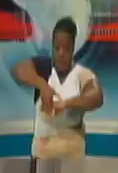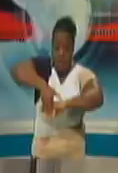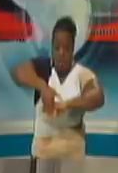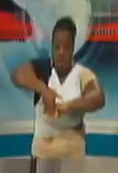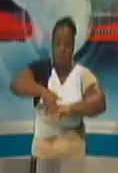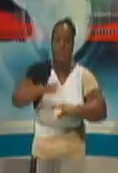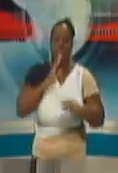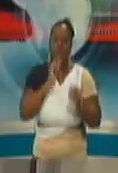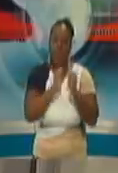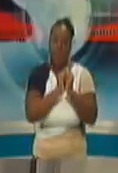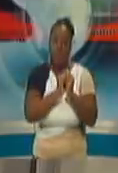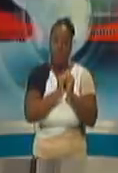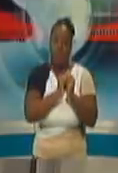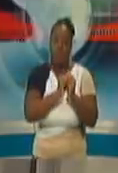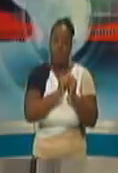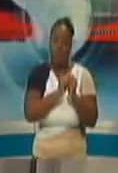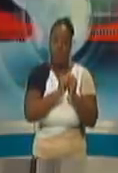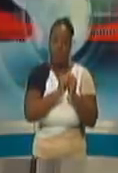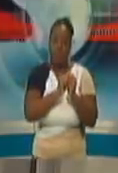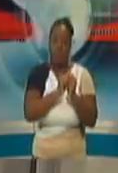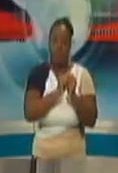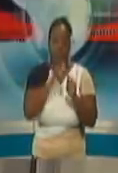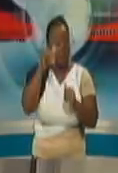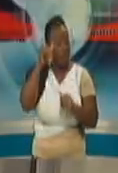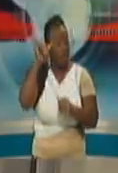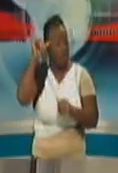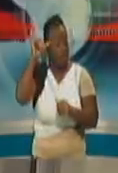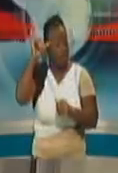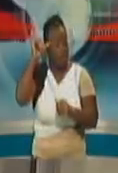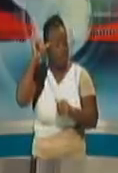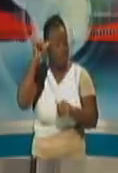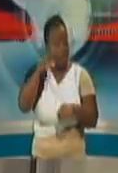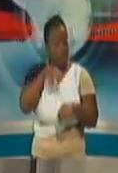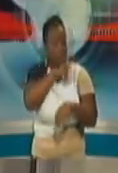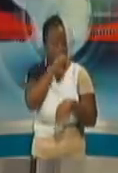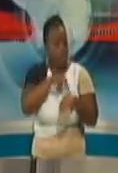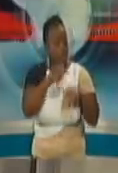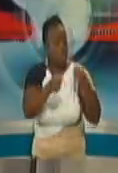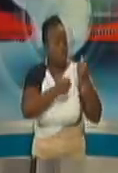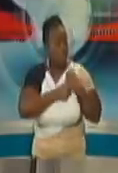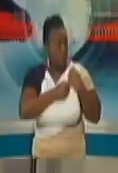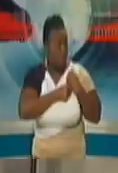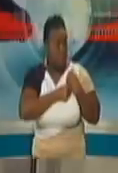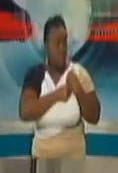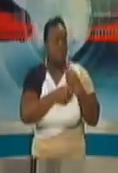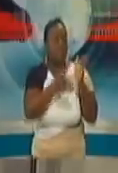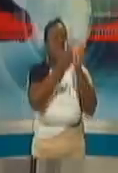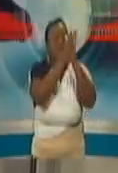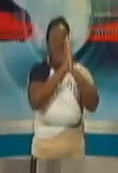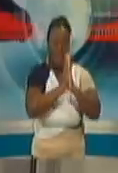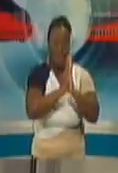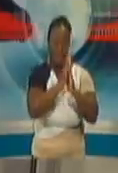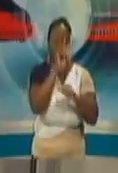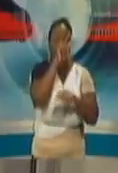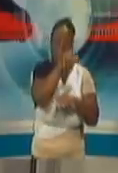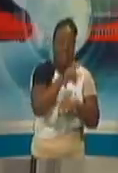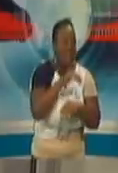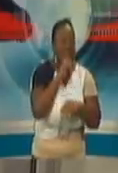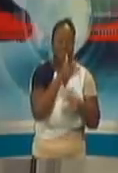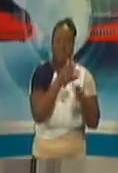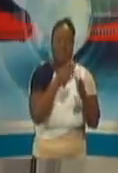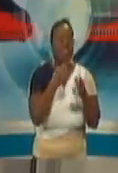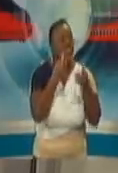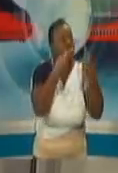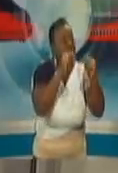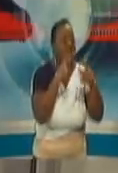relevant minister, who is Minister Stuart Young, Minister of National Security. I wouldn't attempt to answer that question,